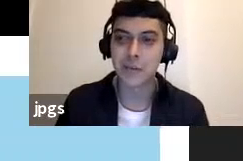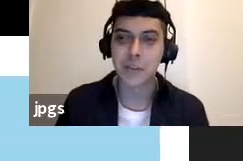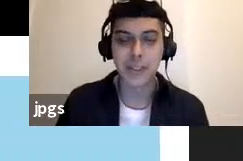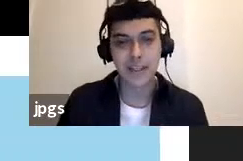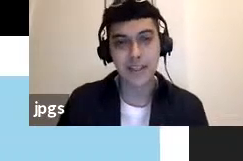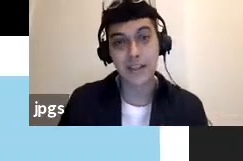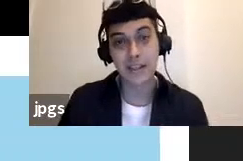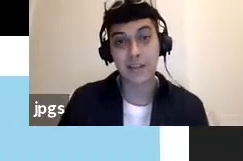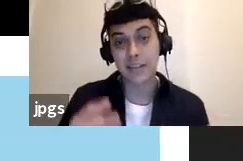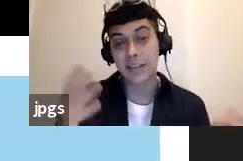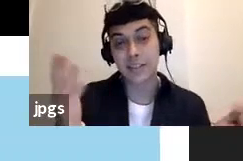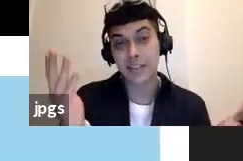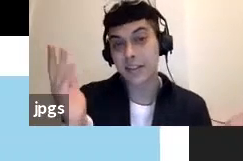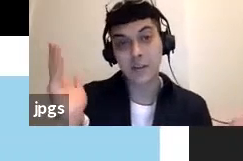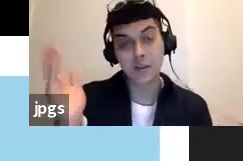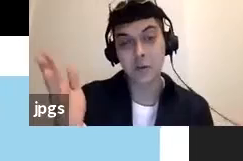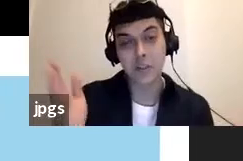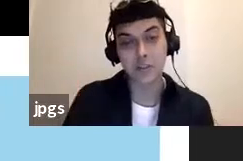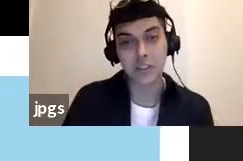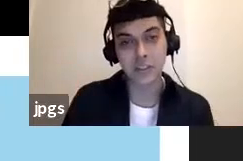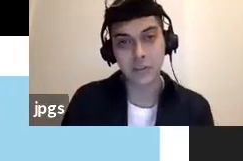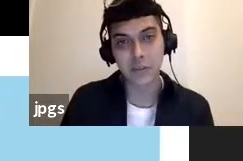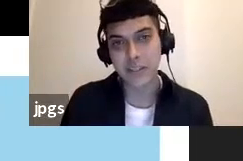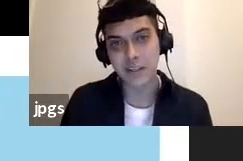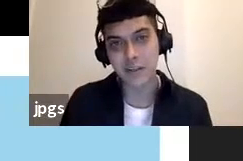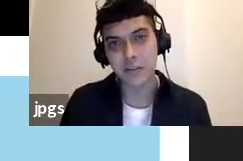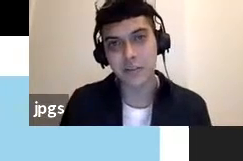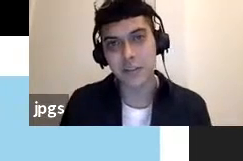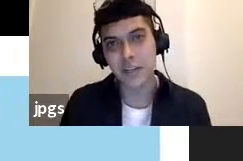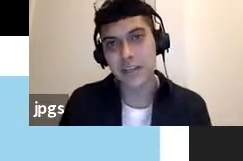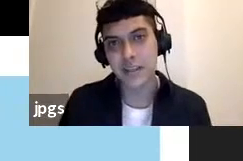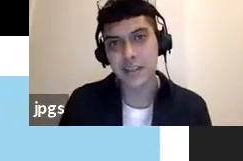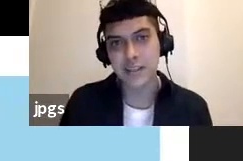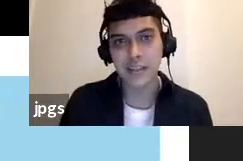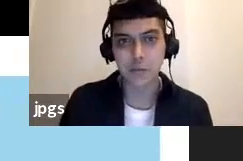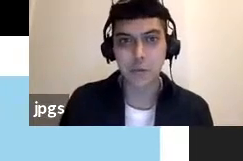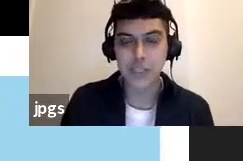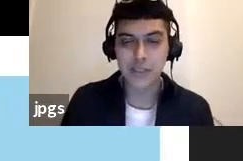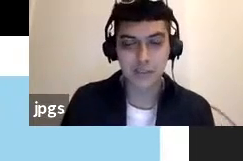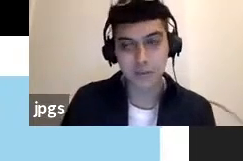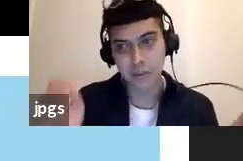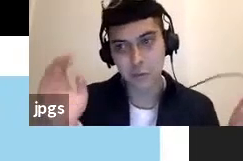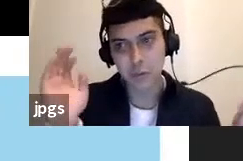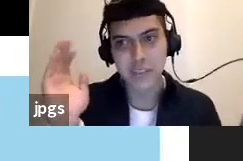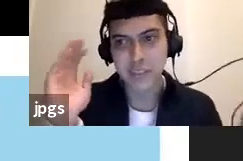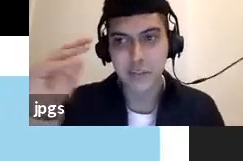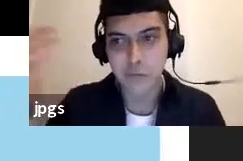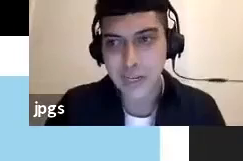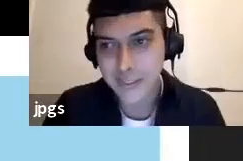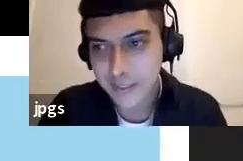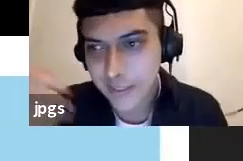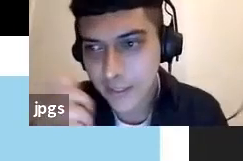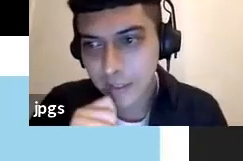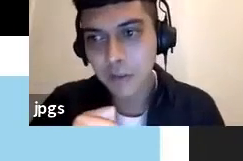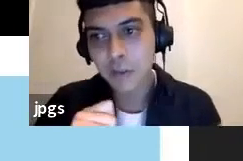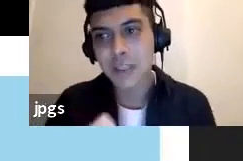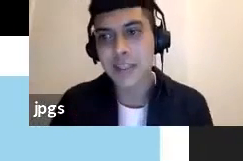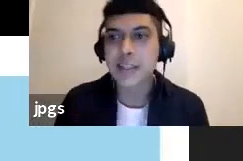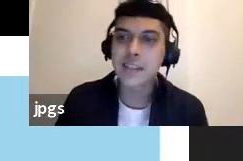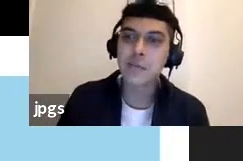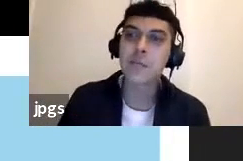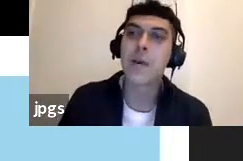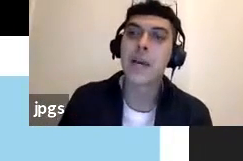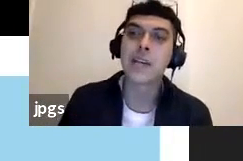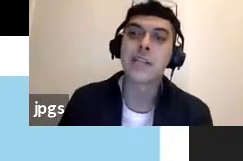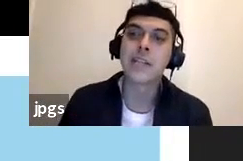developing world now the global north and global south or the east and the west or the west and the rest all